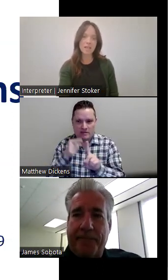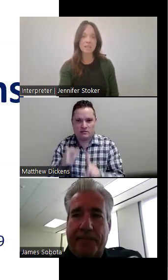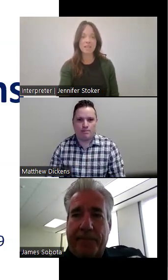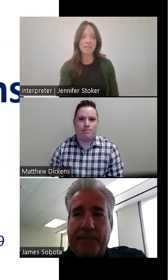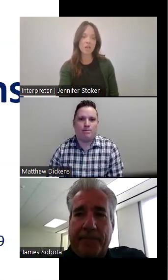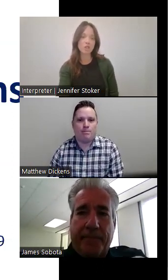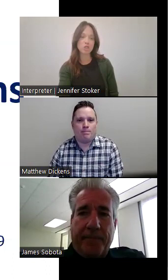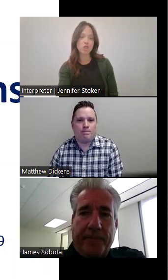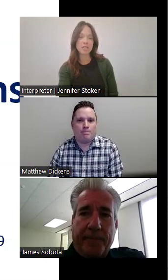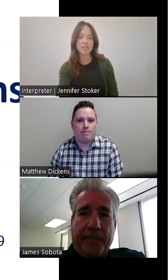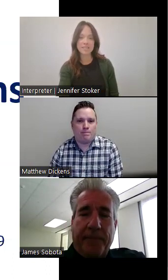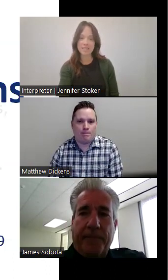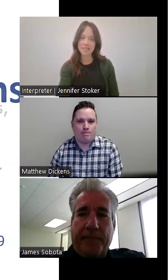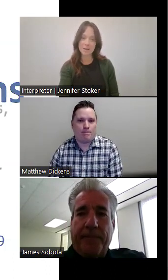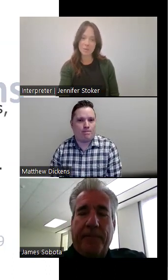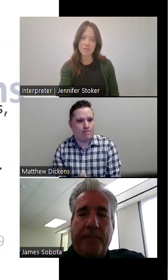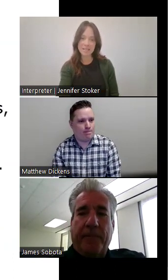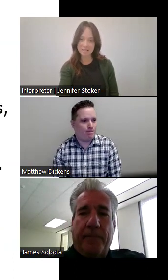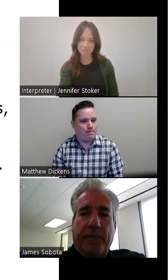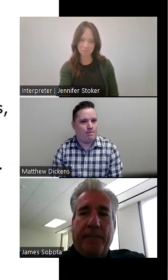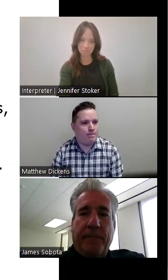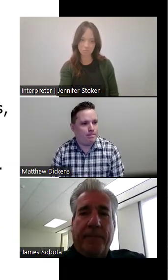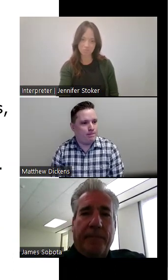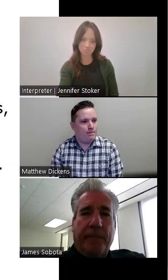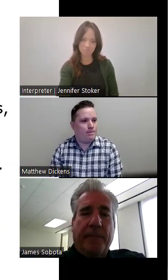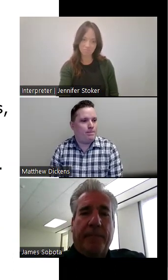the GCPD.